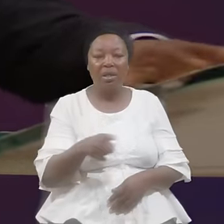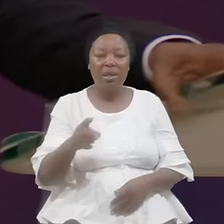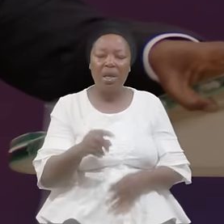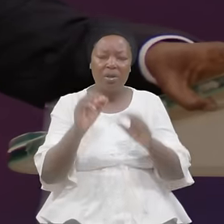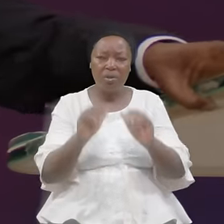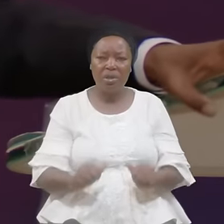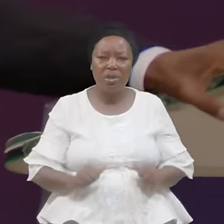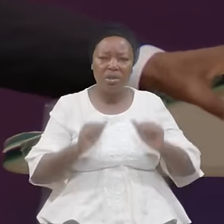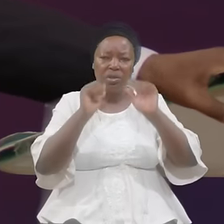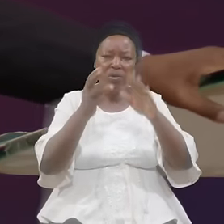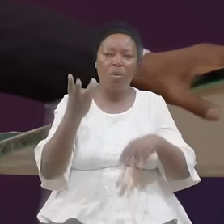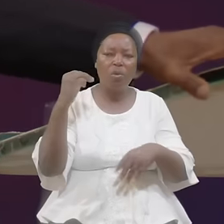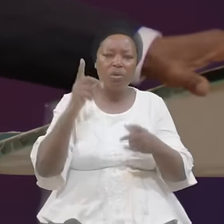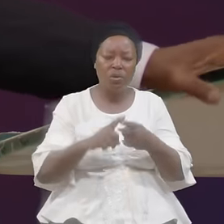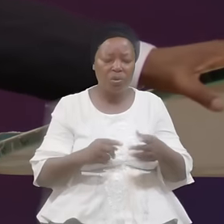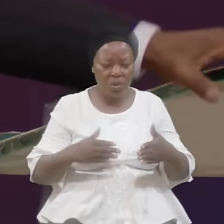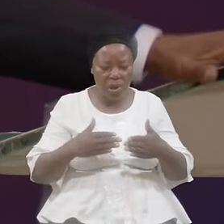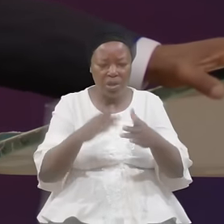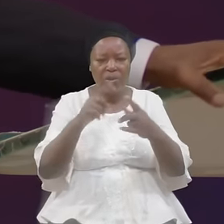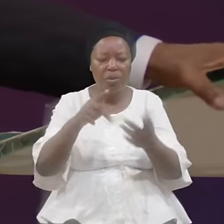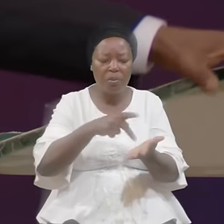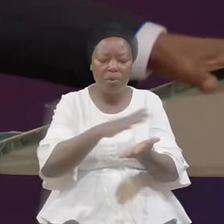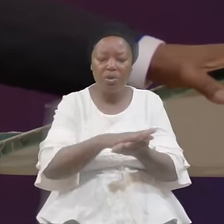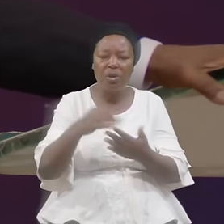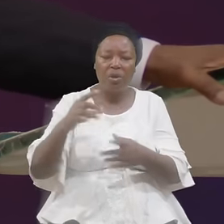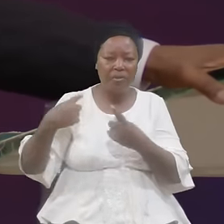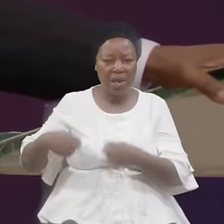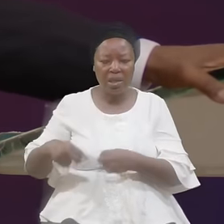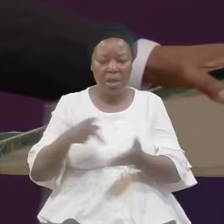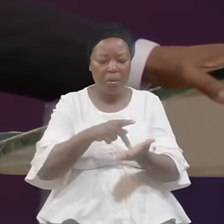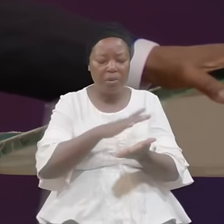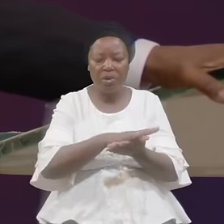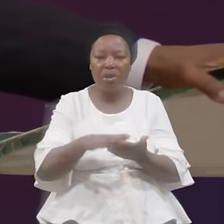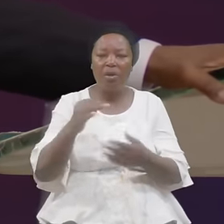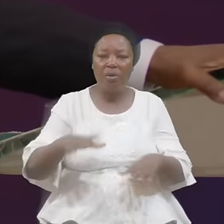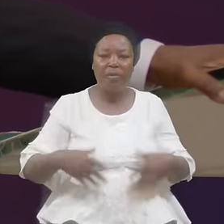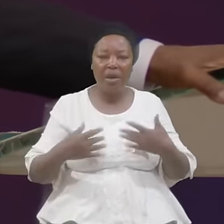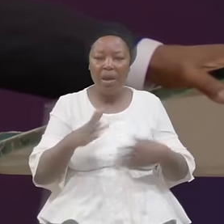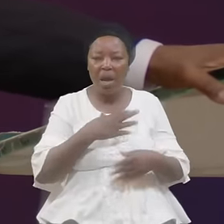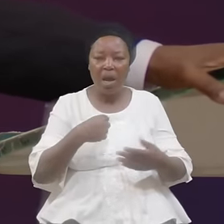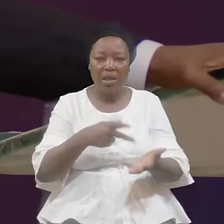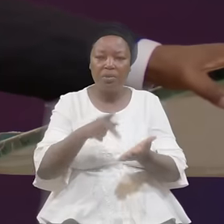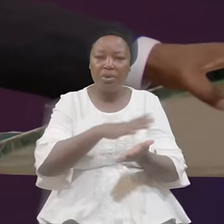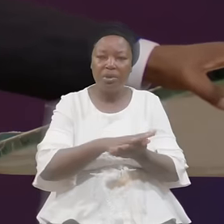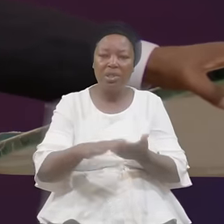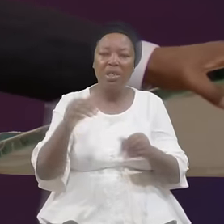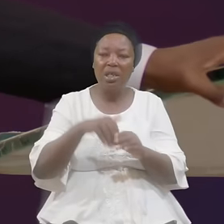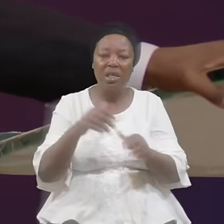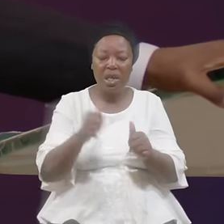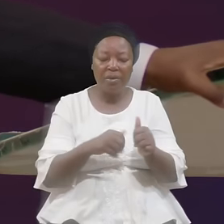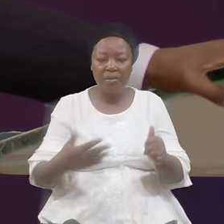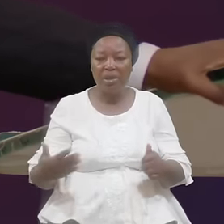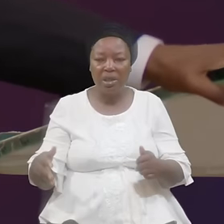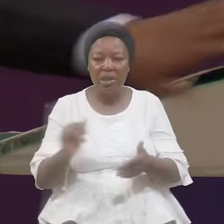Lead To Purity Of Heart Purity Of Life And Purity In Everything